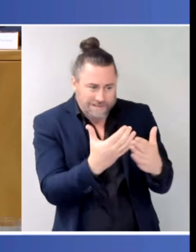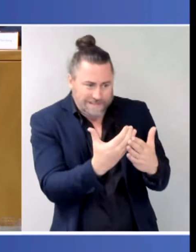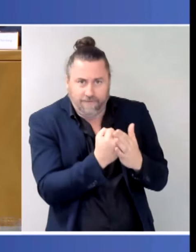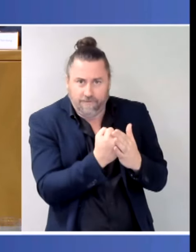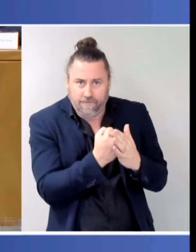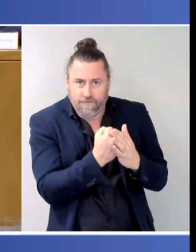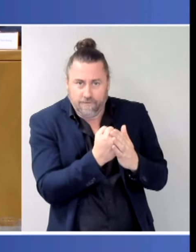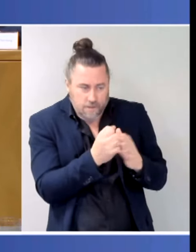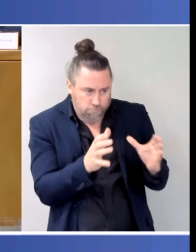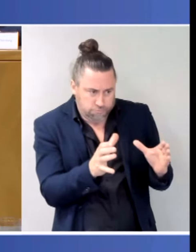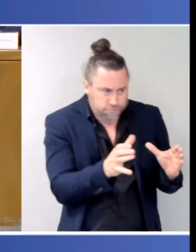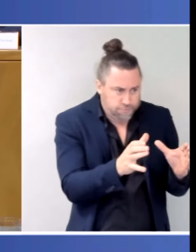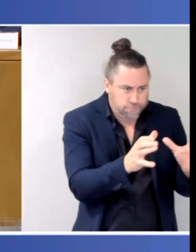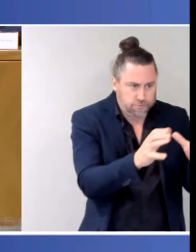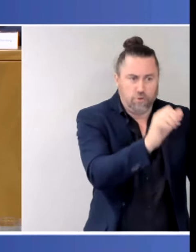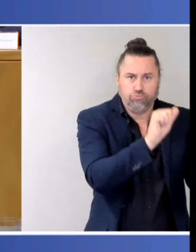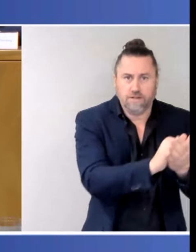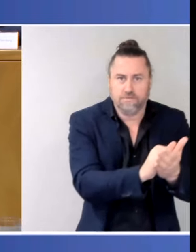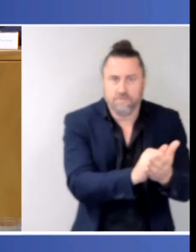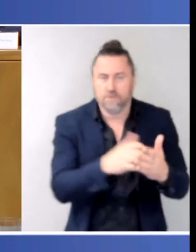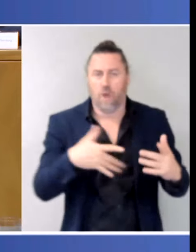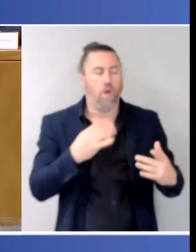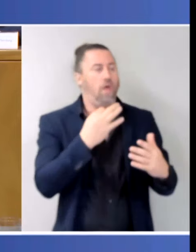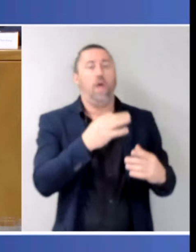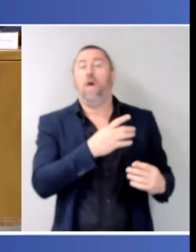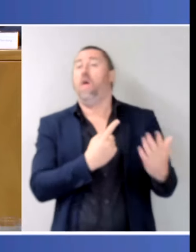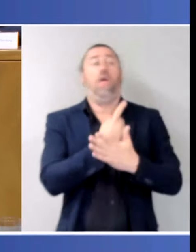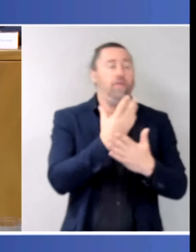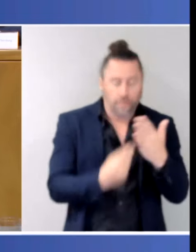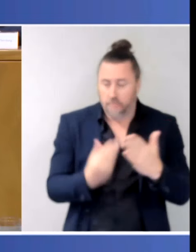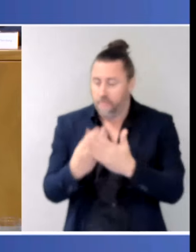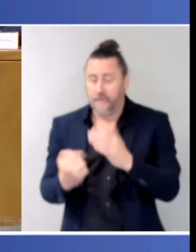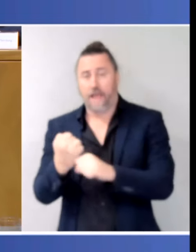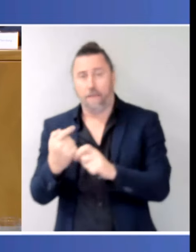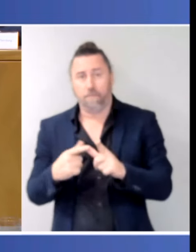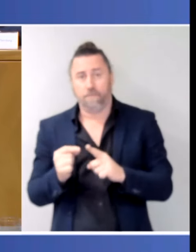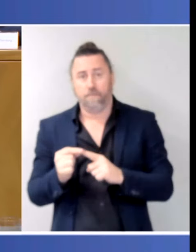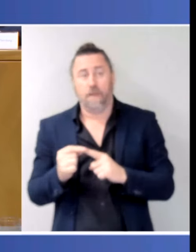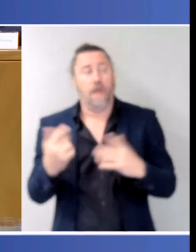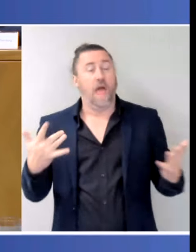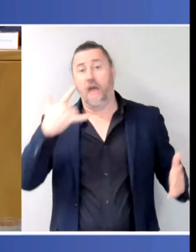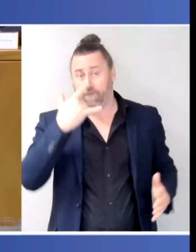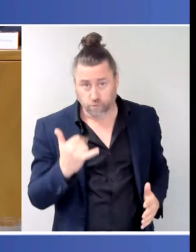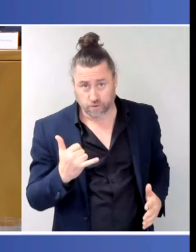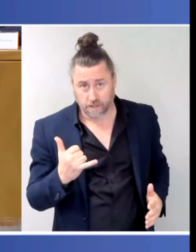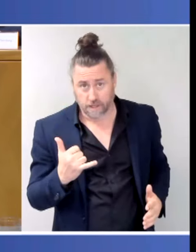still today have a situation where every four days a woman is being murdered by a partner, a former partner, or a